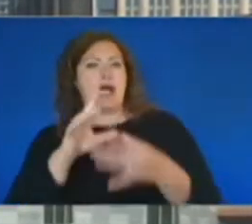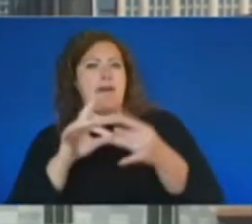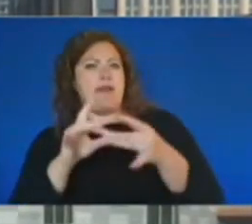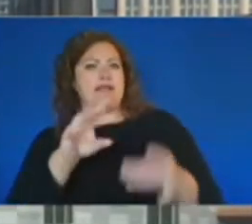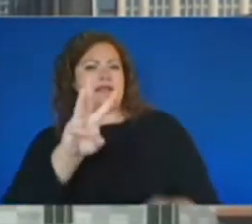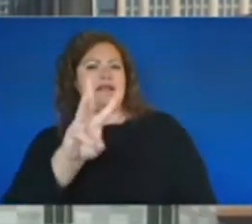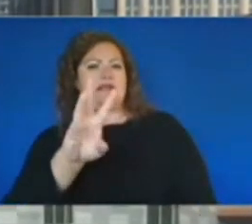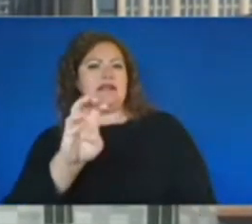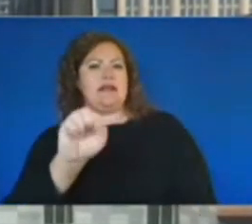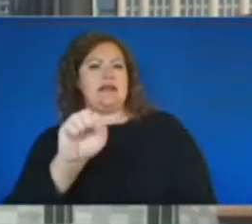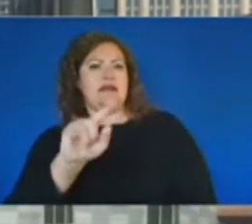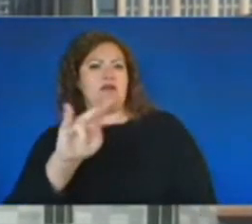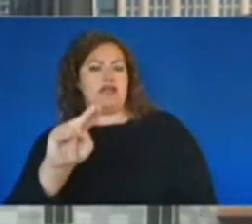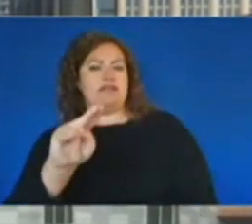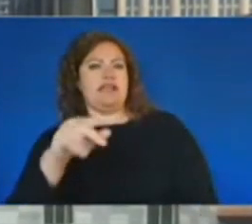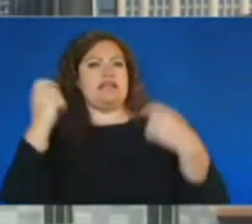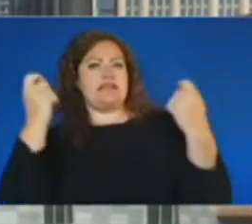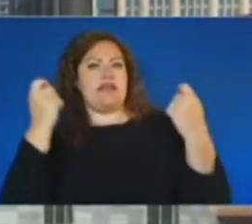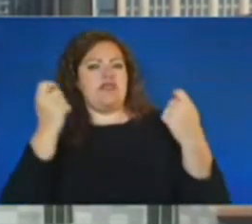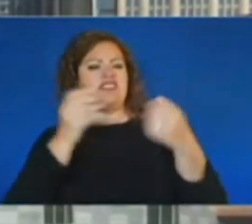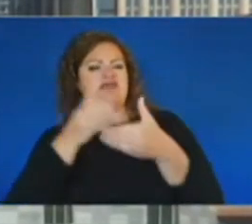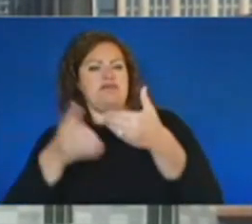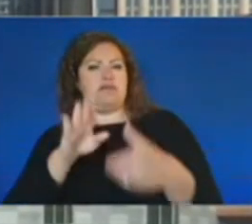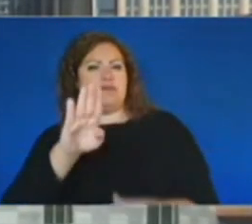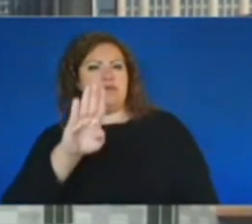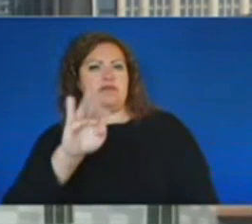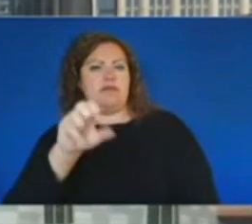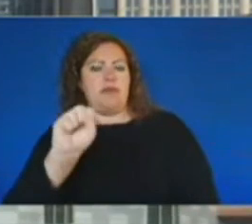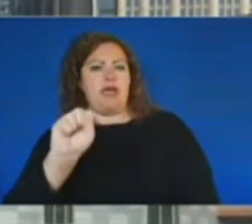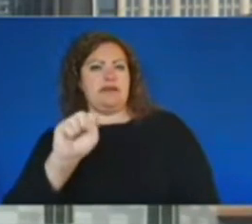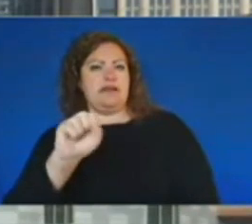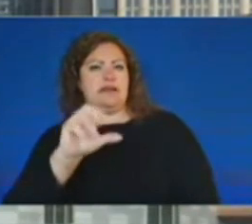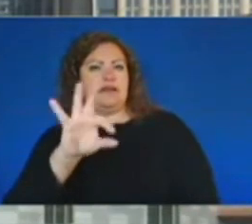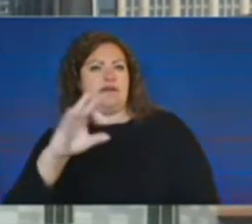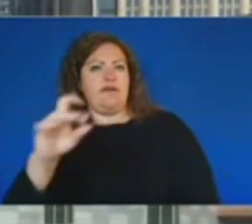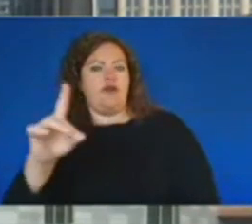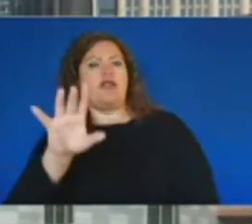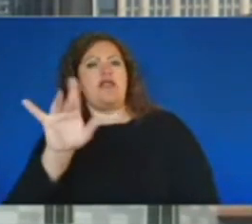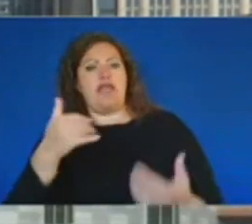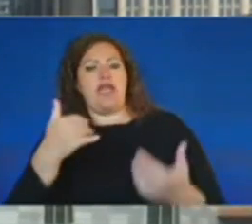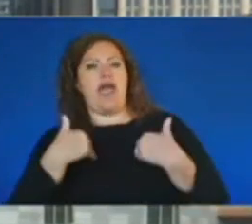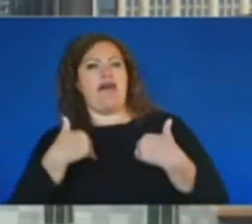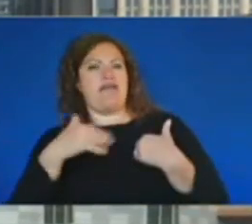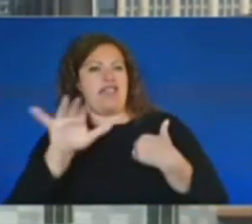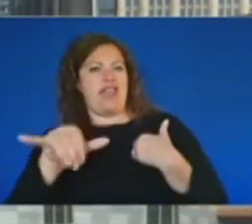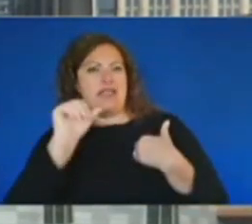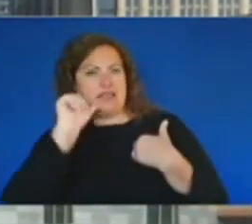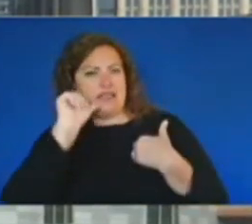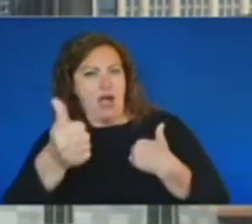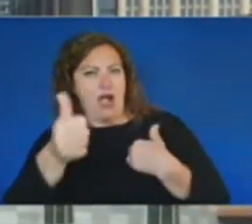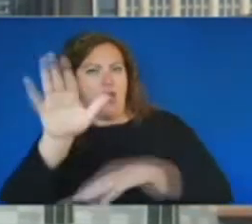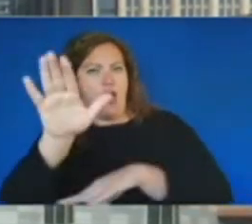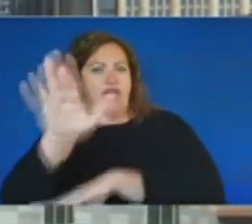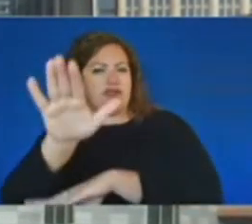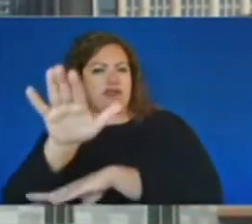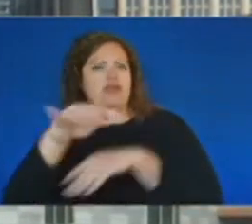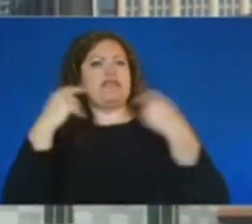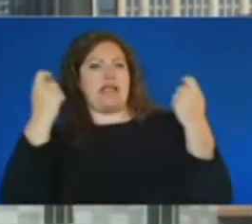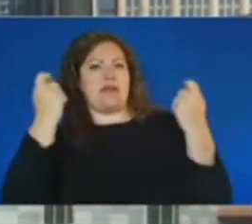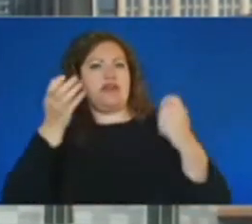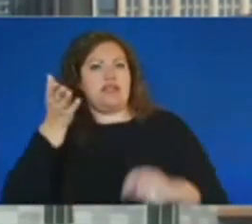Betty's Ford Road near Senior Drive, West Charlotte High School, in and around that area. That will be tomorrow afternoon. And there will be